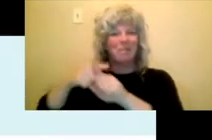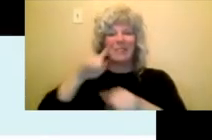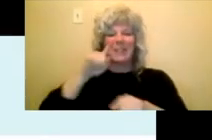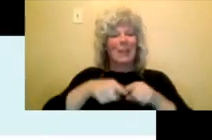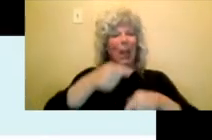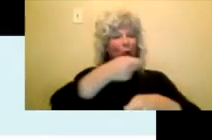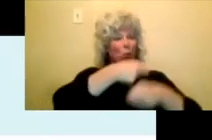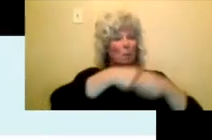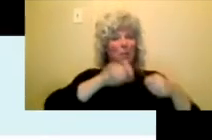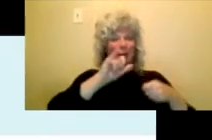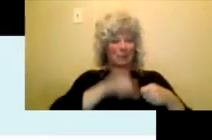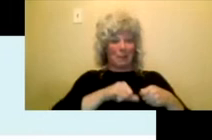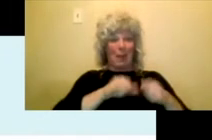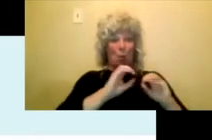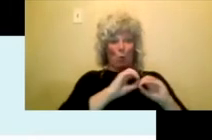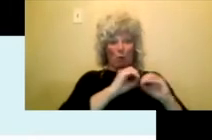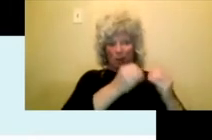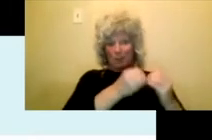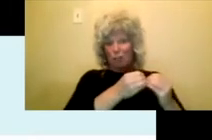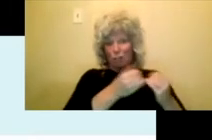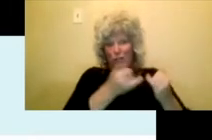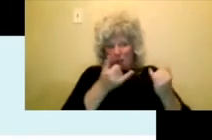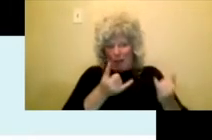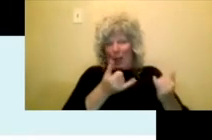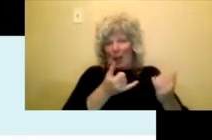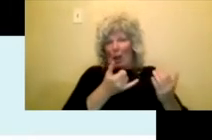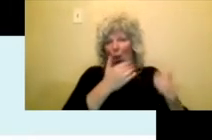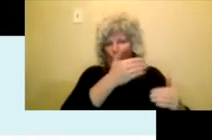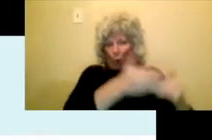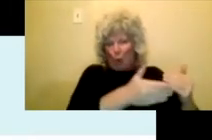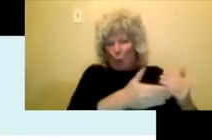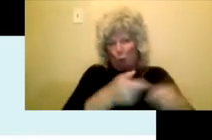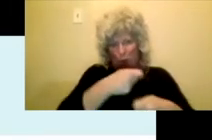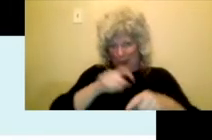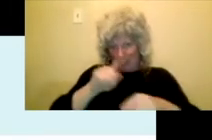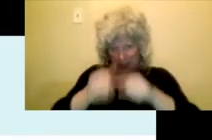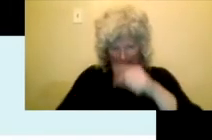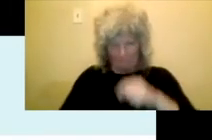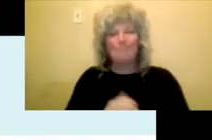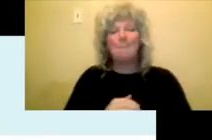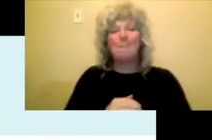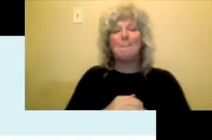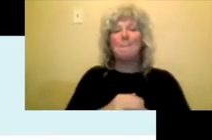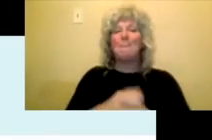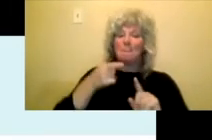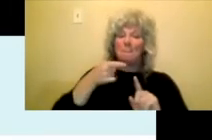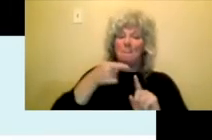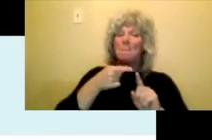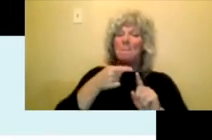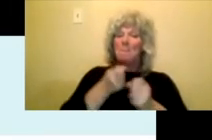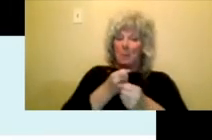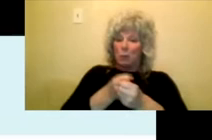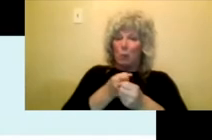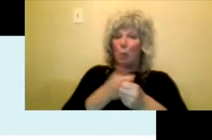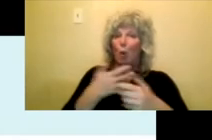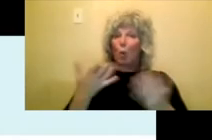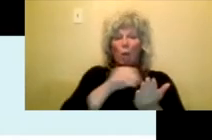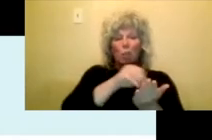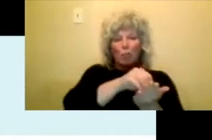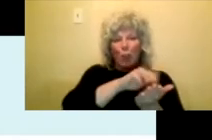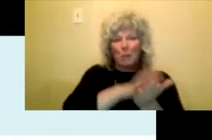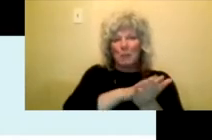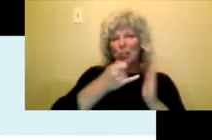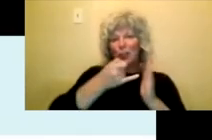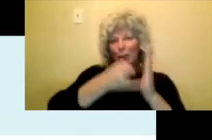arts or arts organization. Also, this program supports documentation of artwork to help cover the